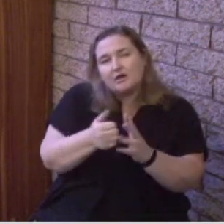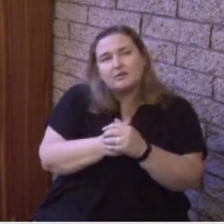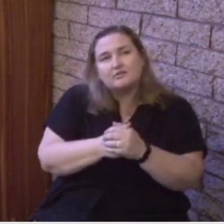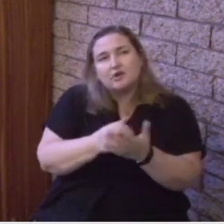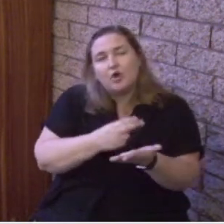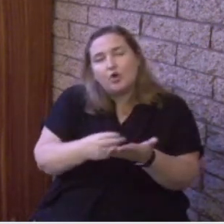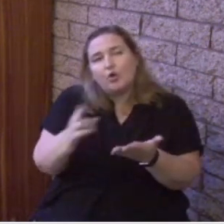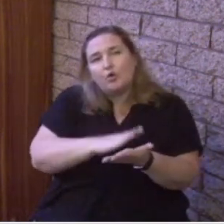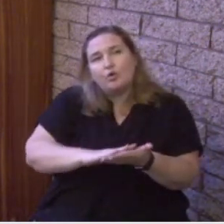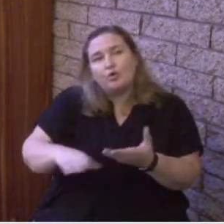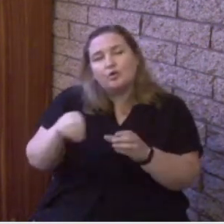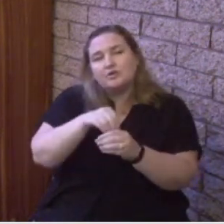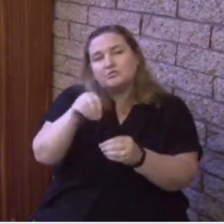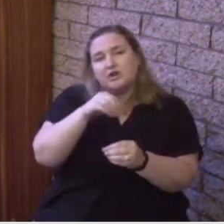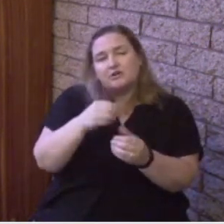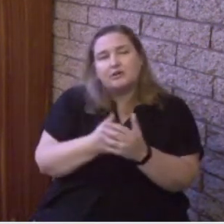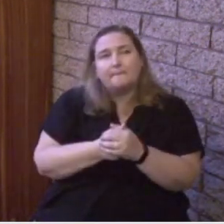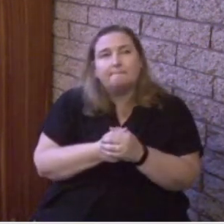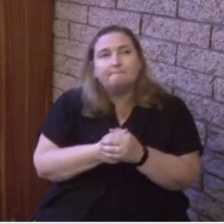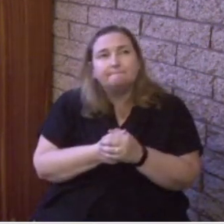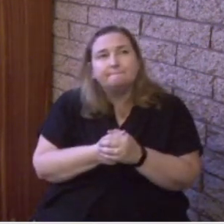Do you live each day?